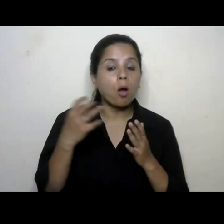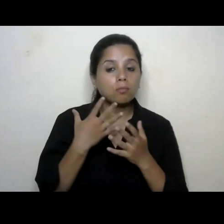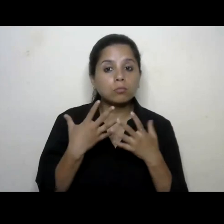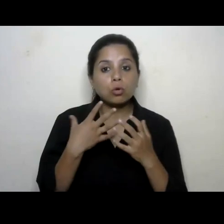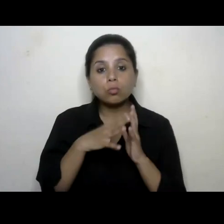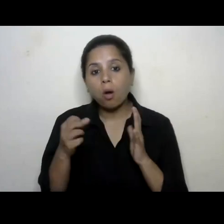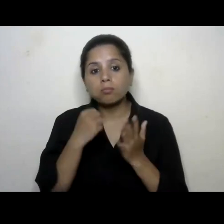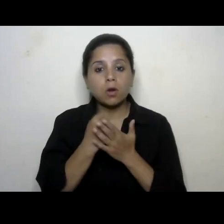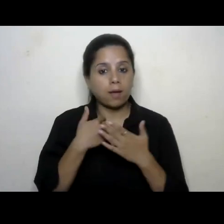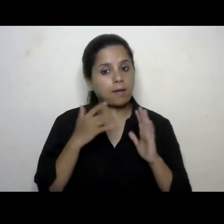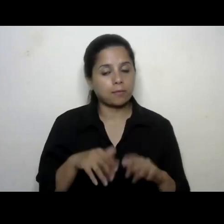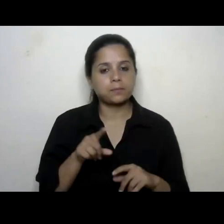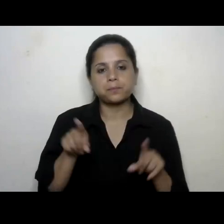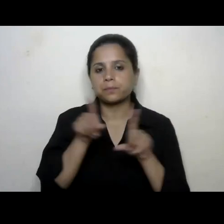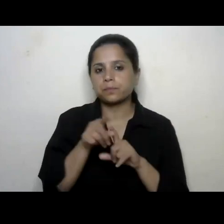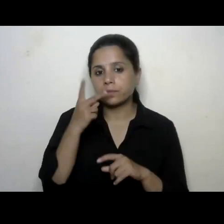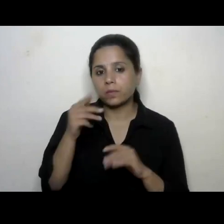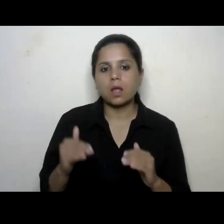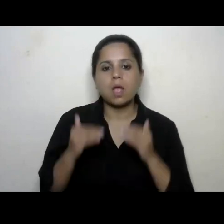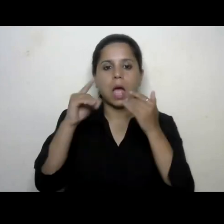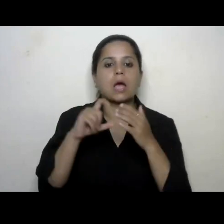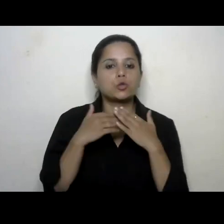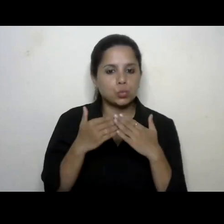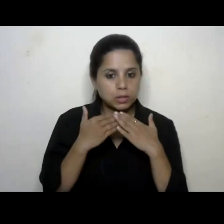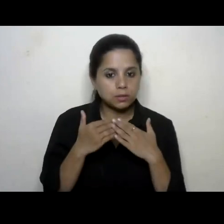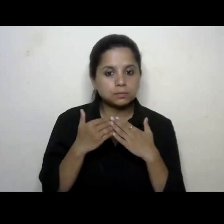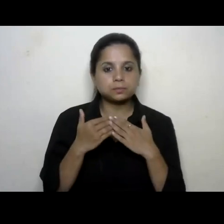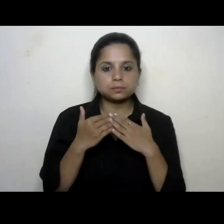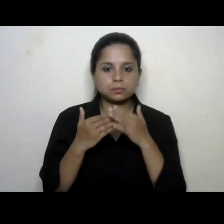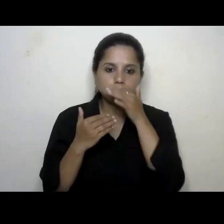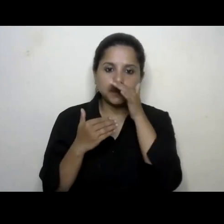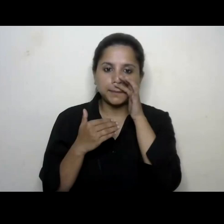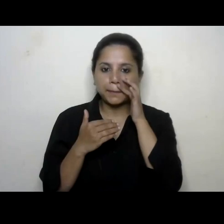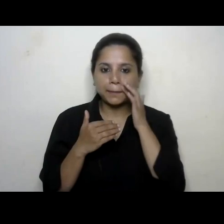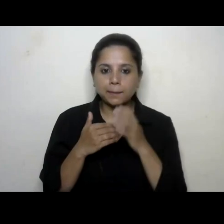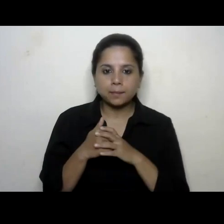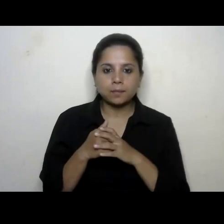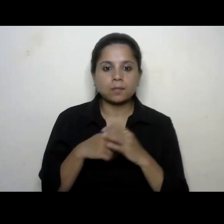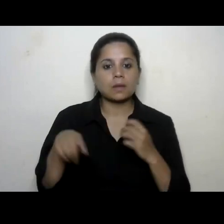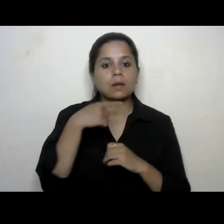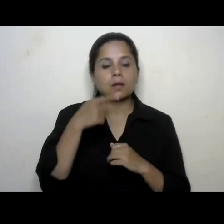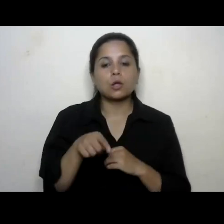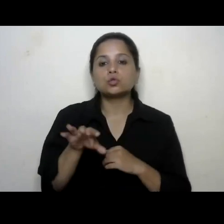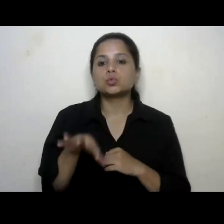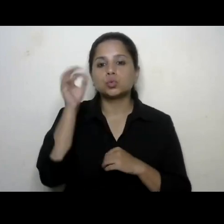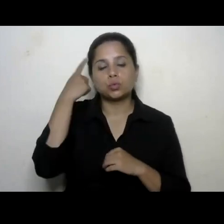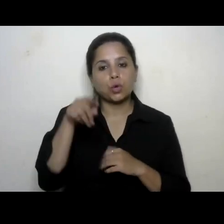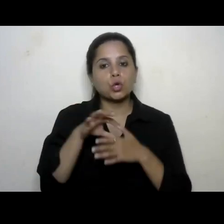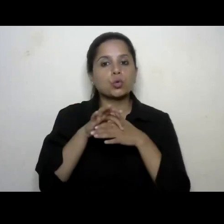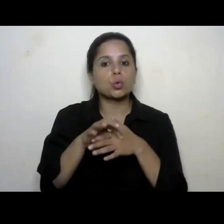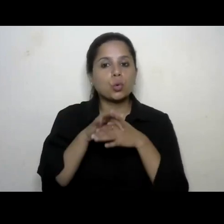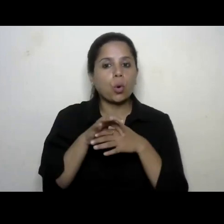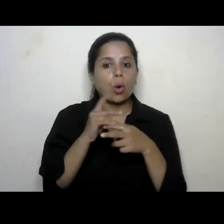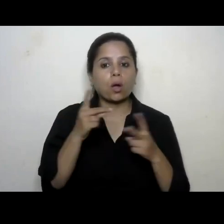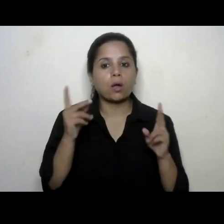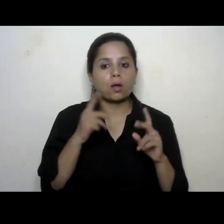similarly for higher educations we have huge number of content as i mentioned that we